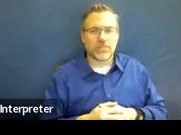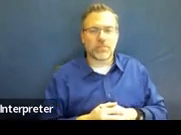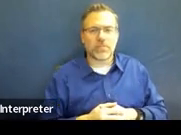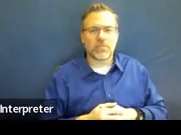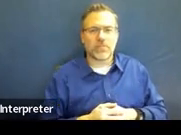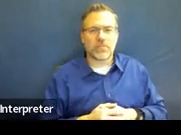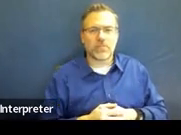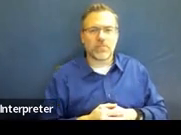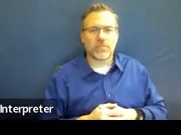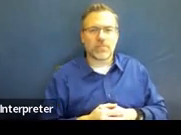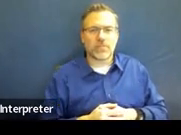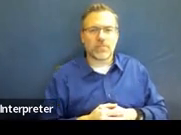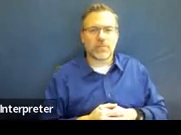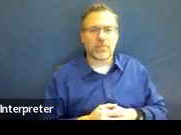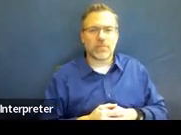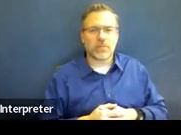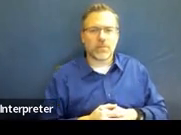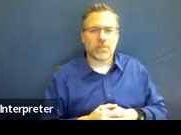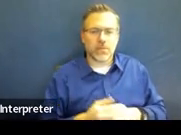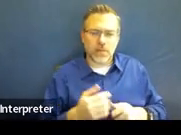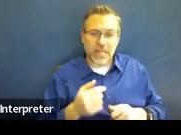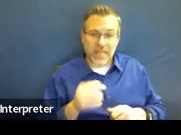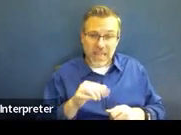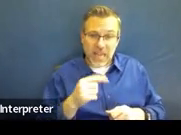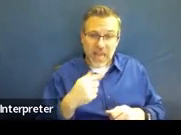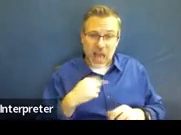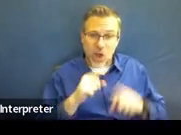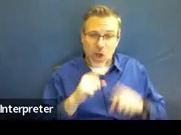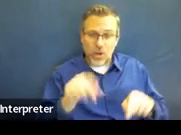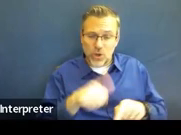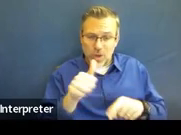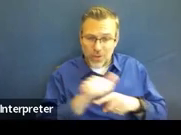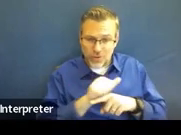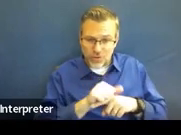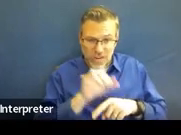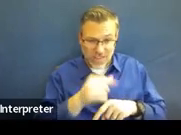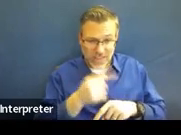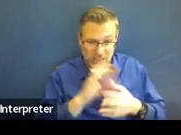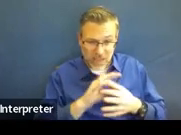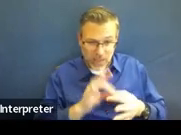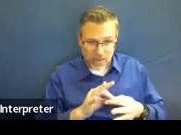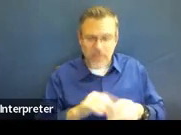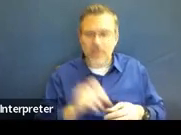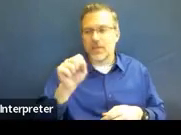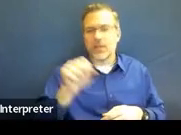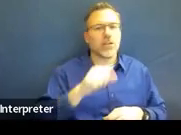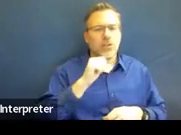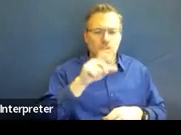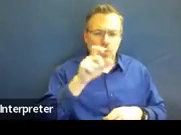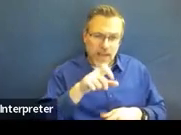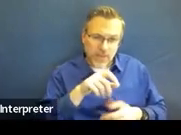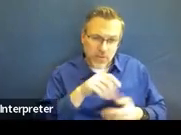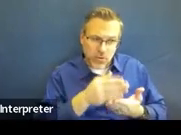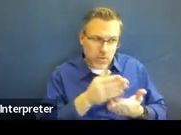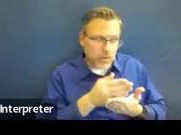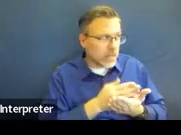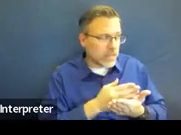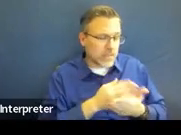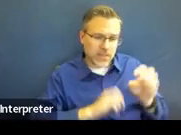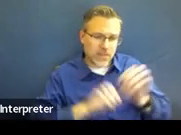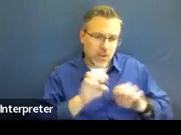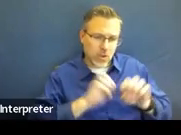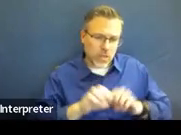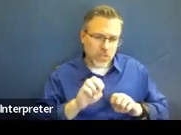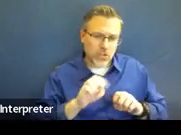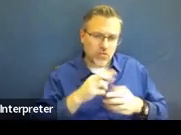the, I was at another training with representatives from Drummond and Woodson? Yep. No need to list evaluation results in section three for eligibility,